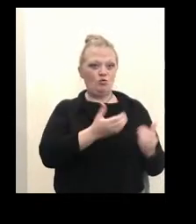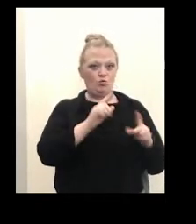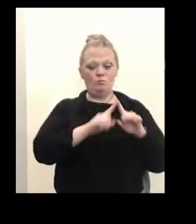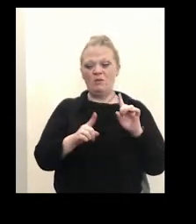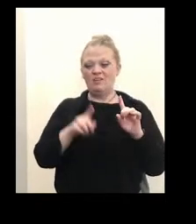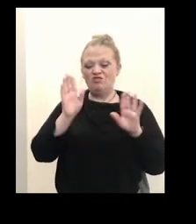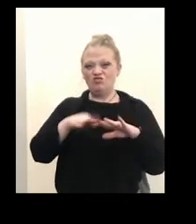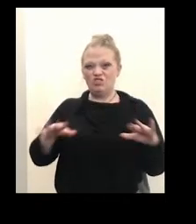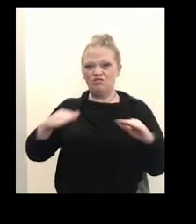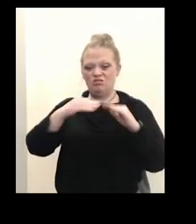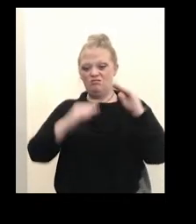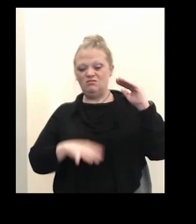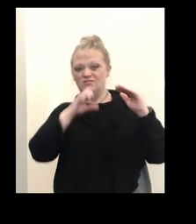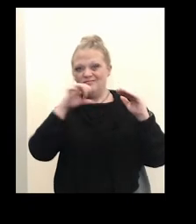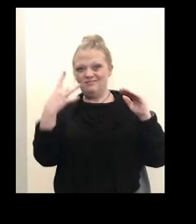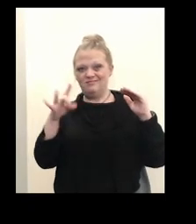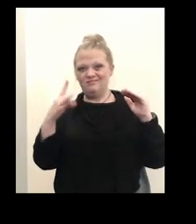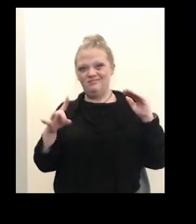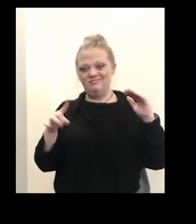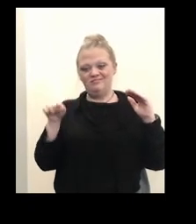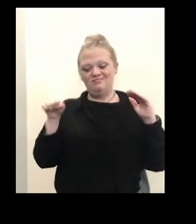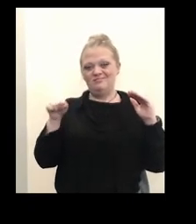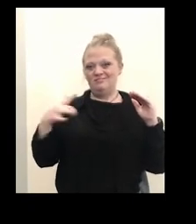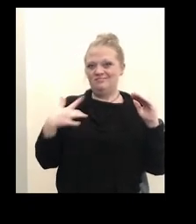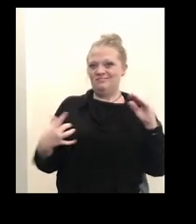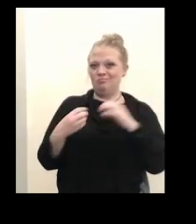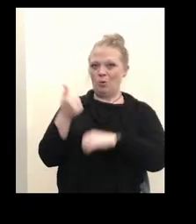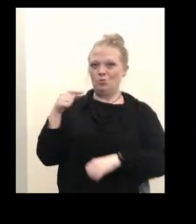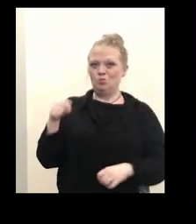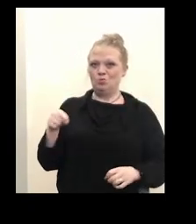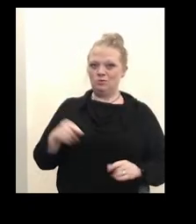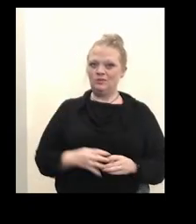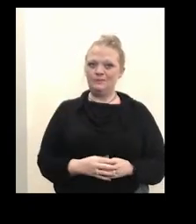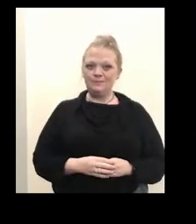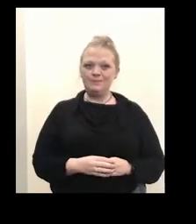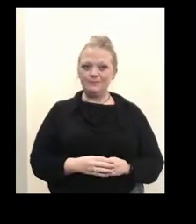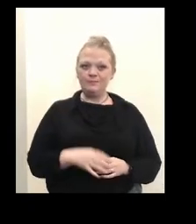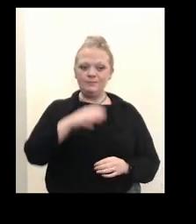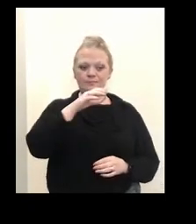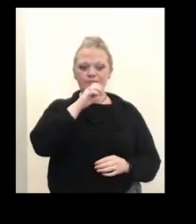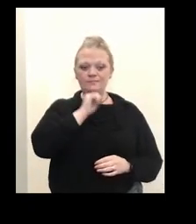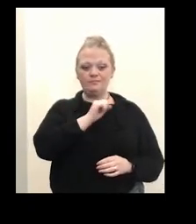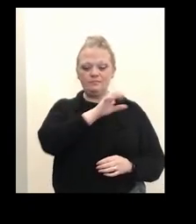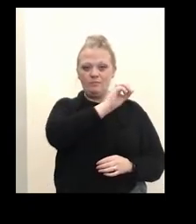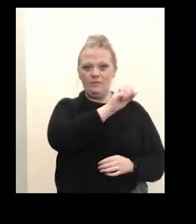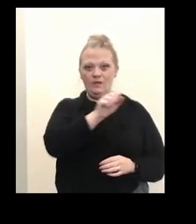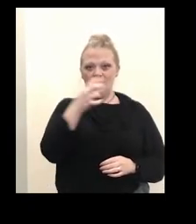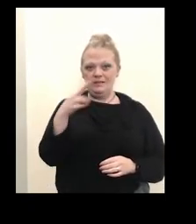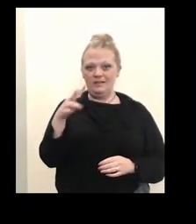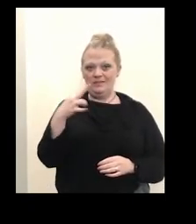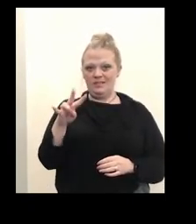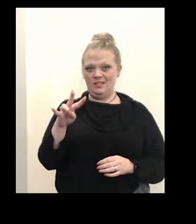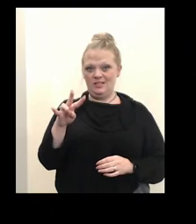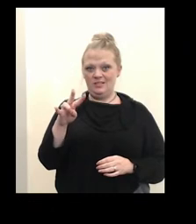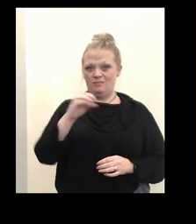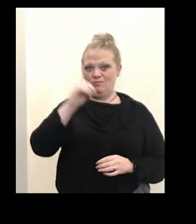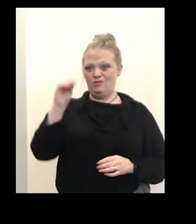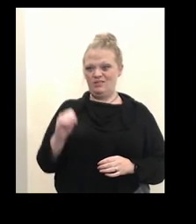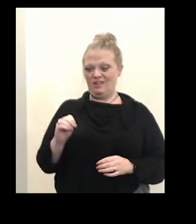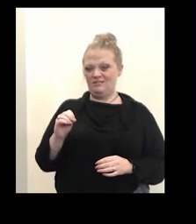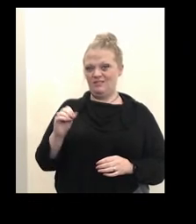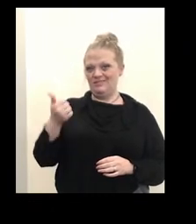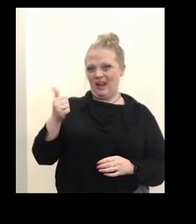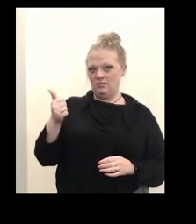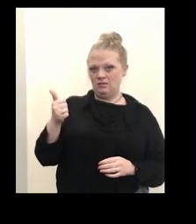positivity rates. For children or for ages 0 to 17, the percent positivity rate was 10 percent, so